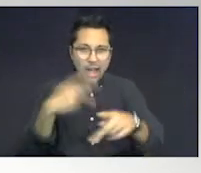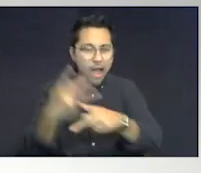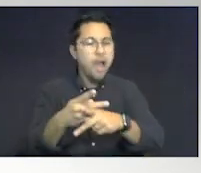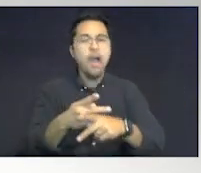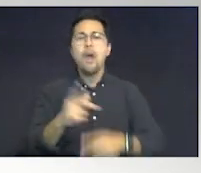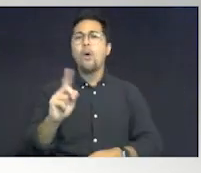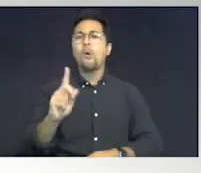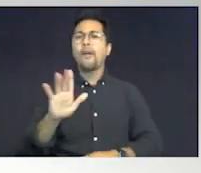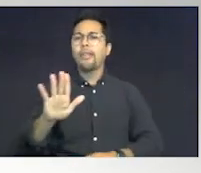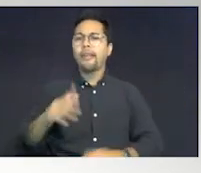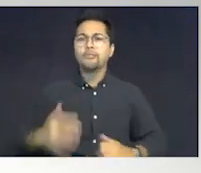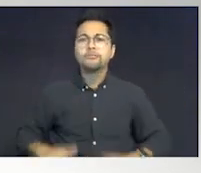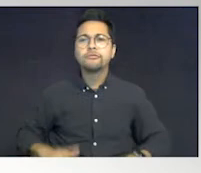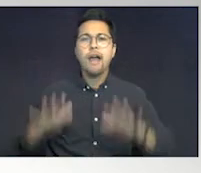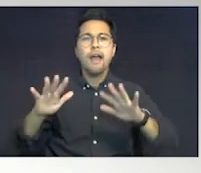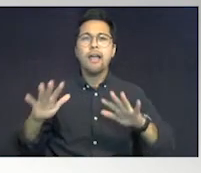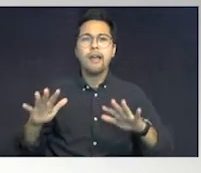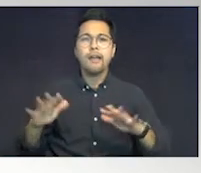anxiety level?